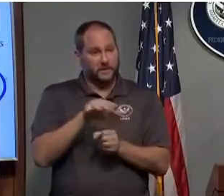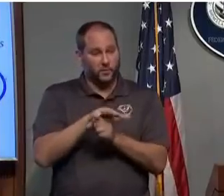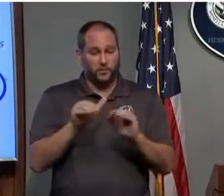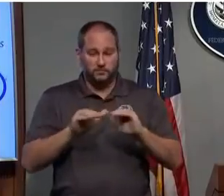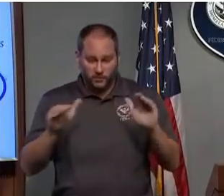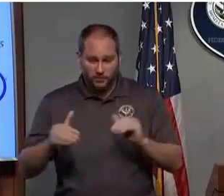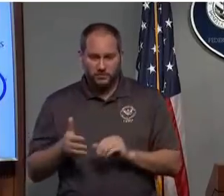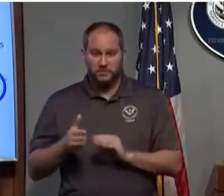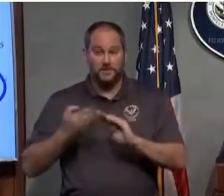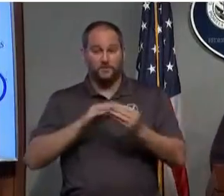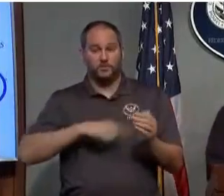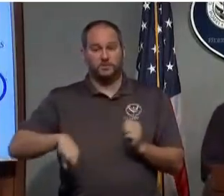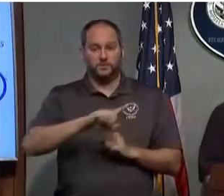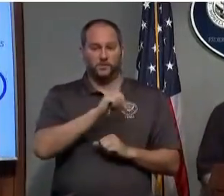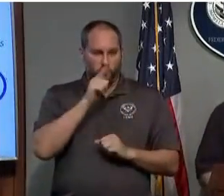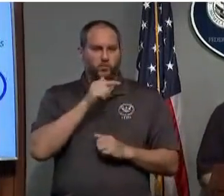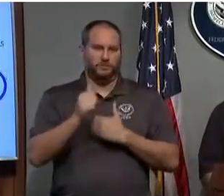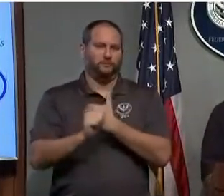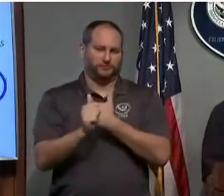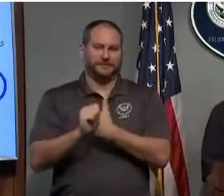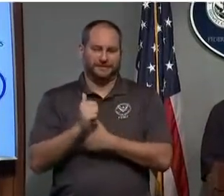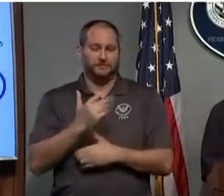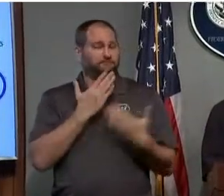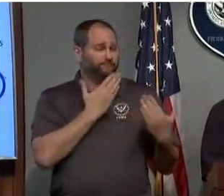very much, and now I'll turn over to the Coast Guard.